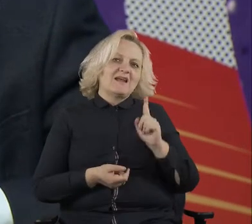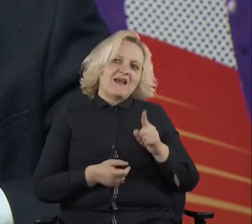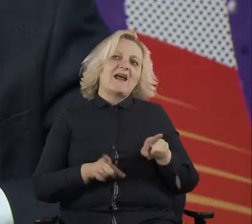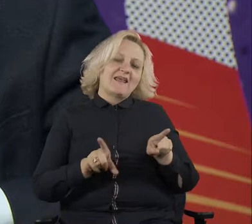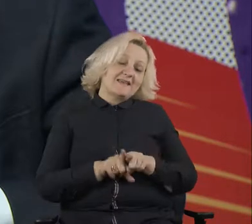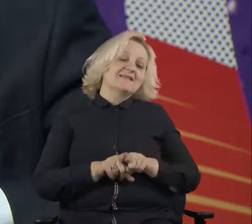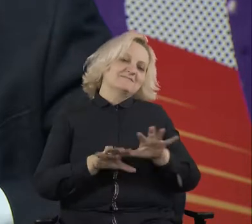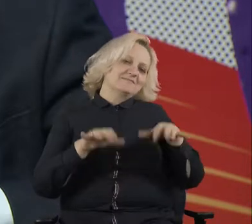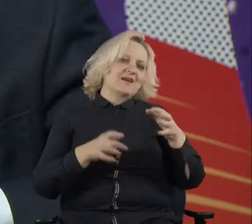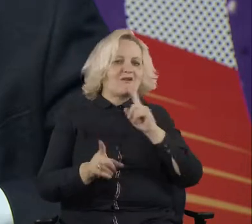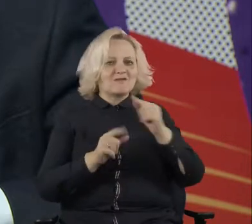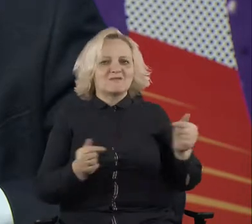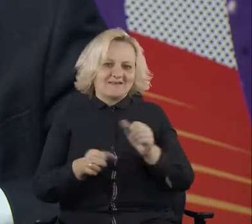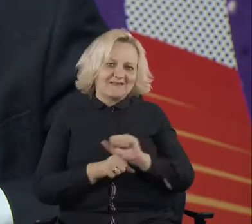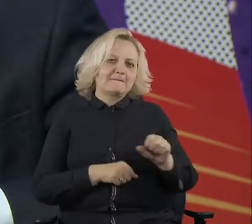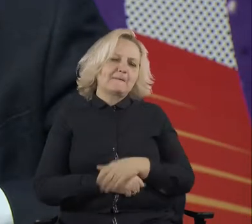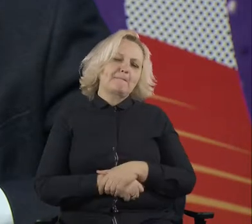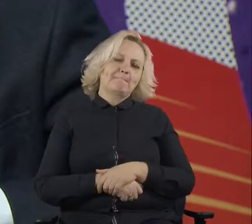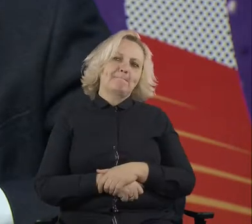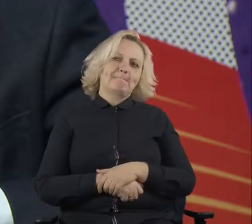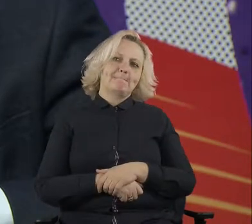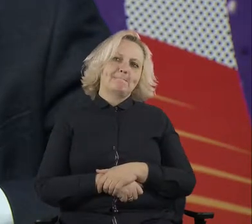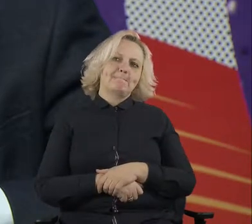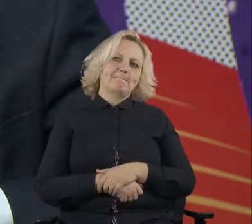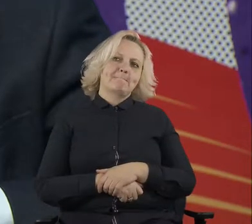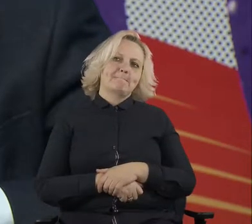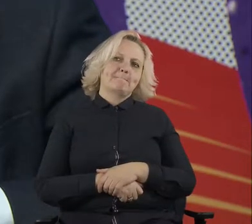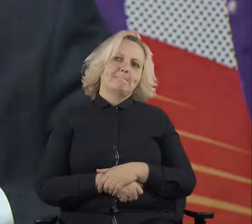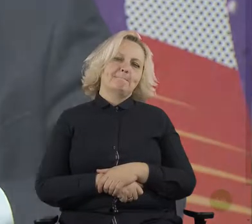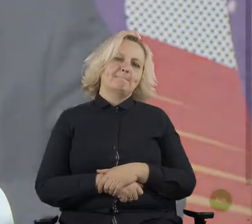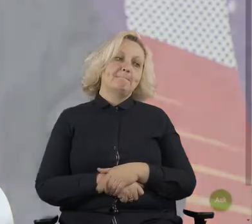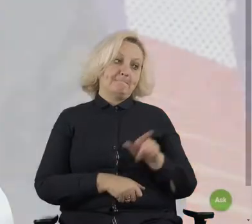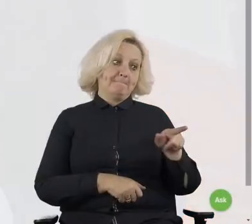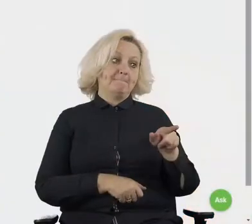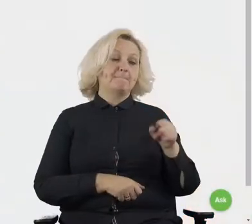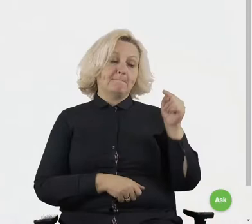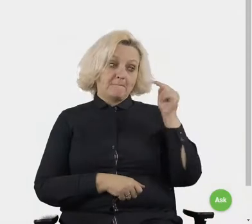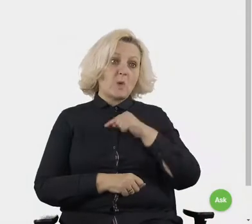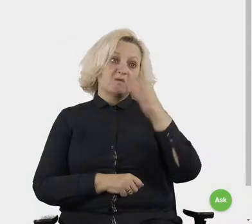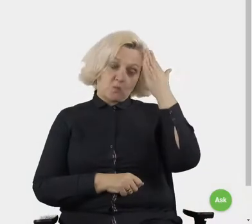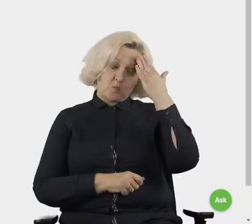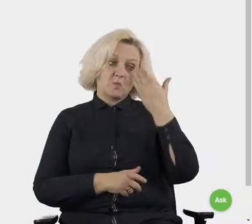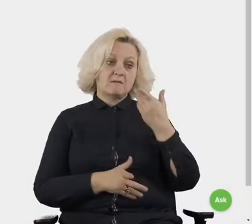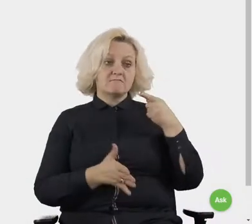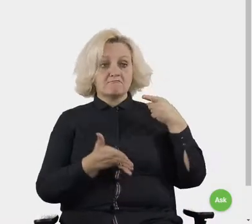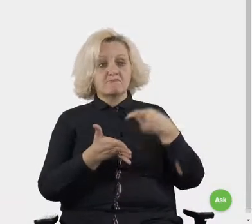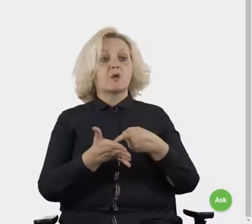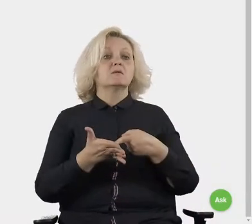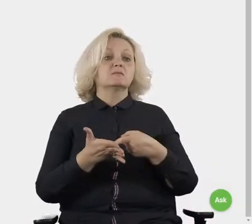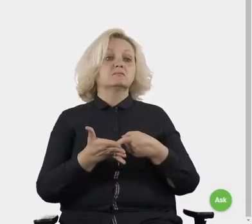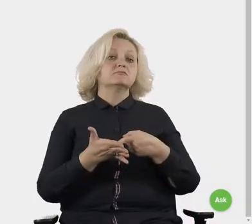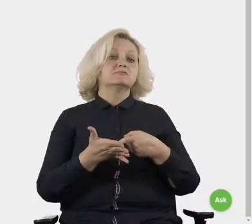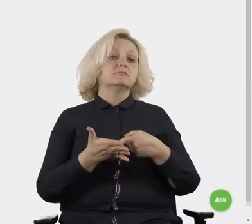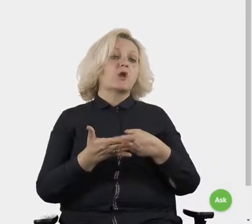uh, uh, can we actually name the tech tools that, that, uh, we